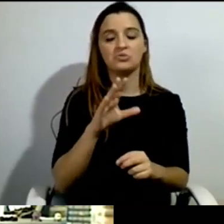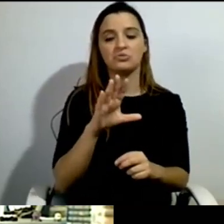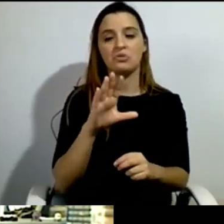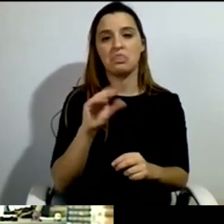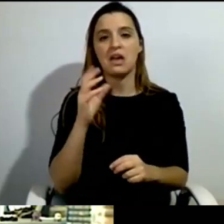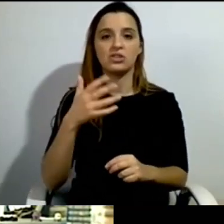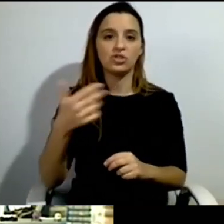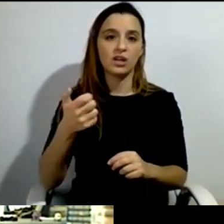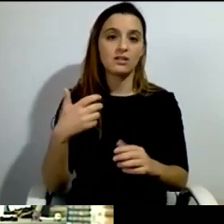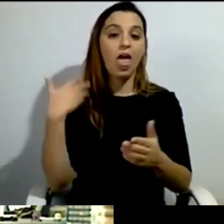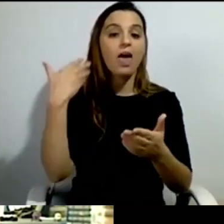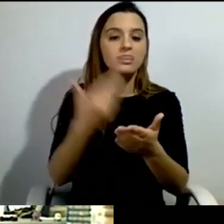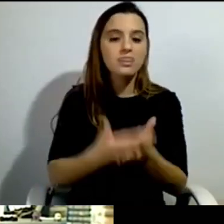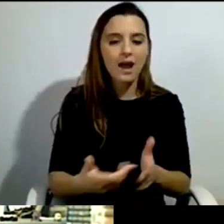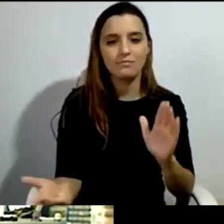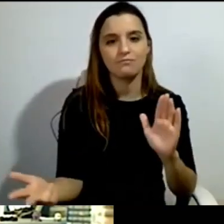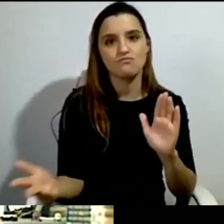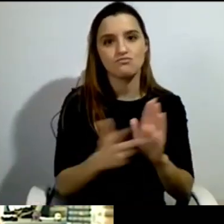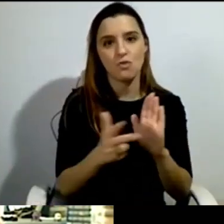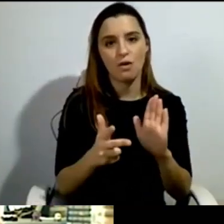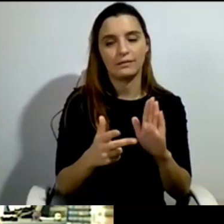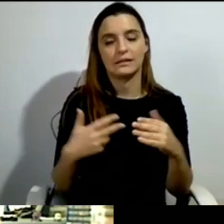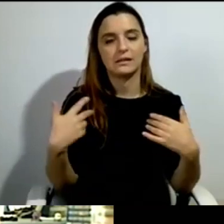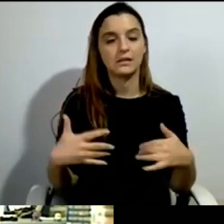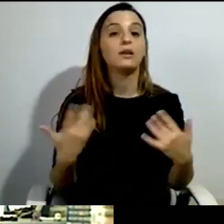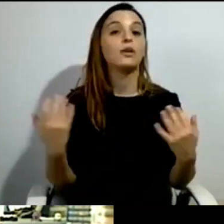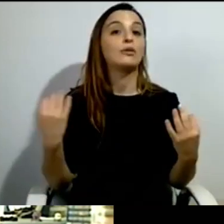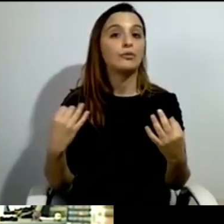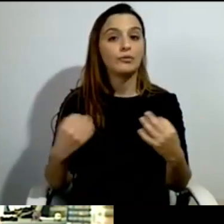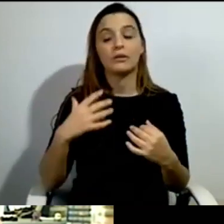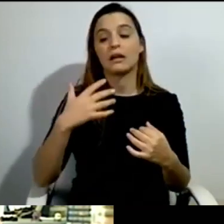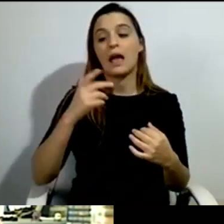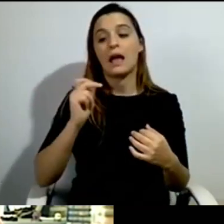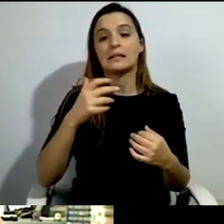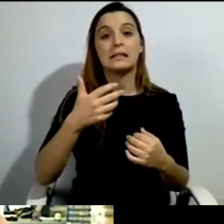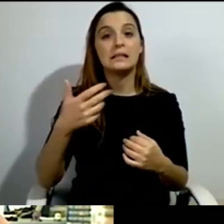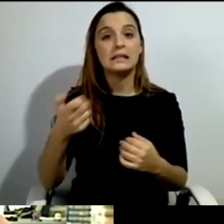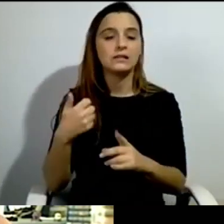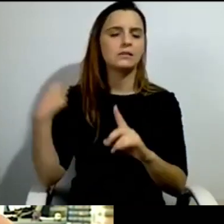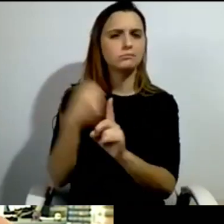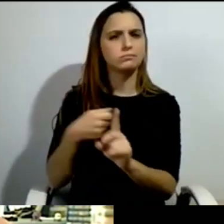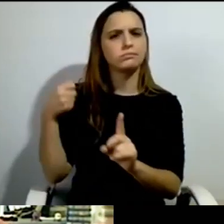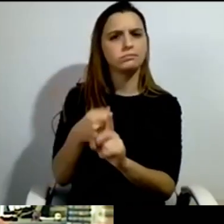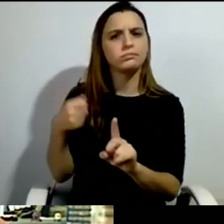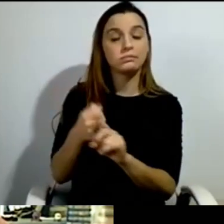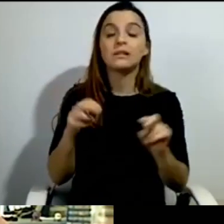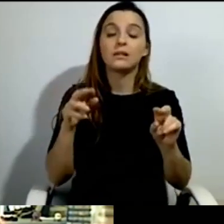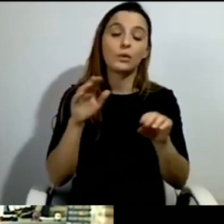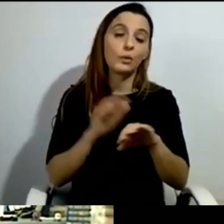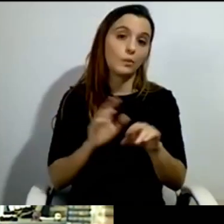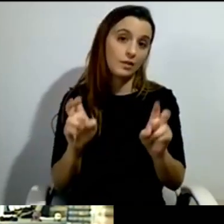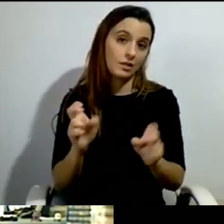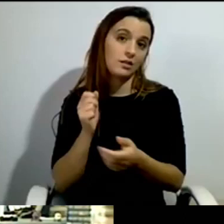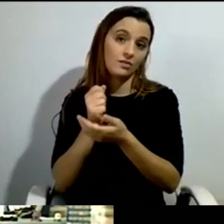years for personal assistance, which is exactly how it went. So, I will tell you a little bit